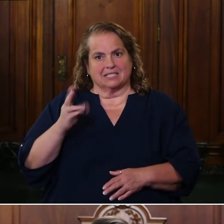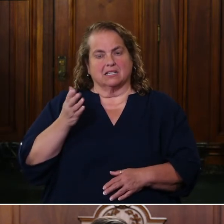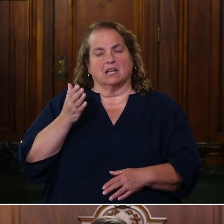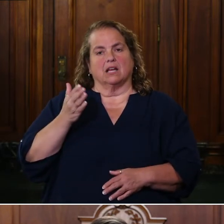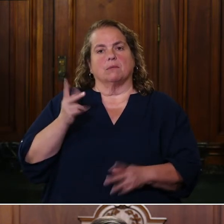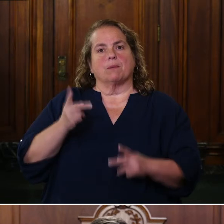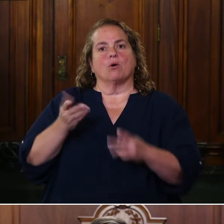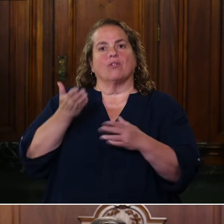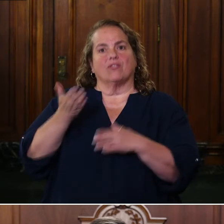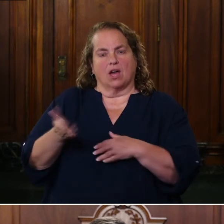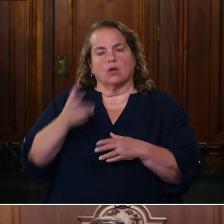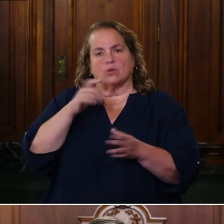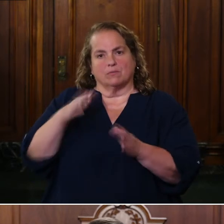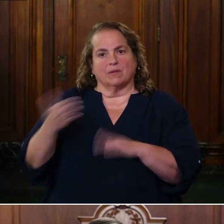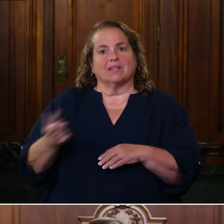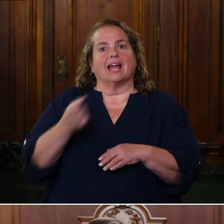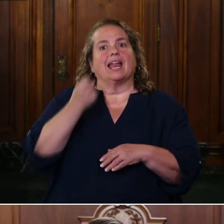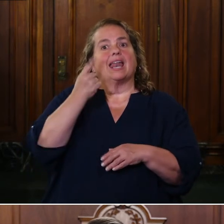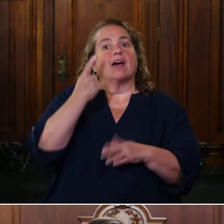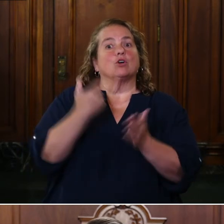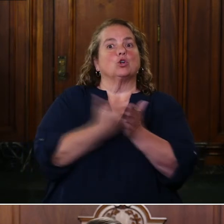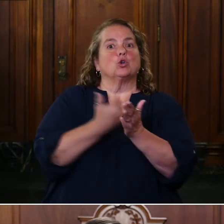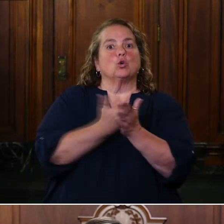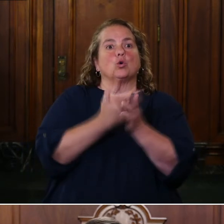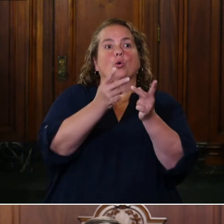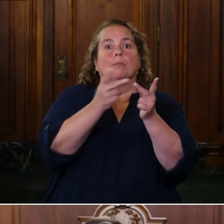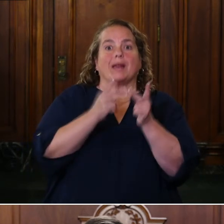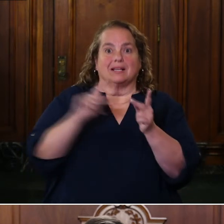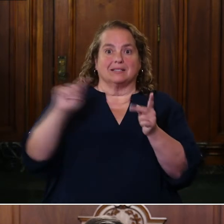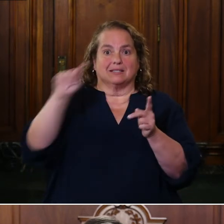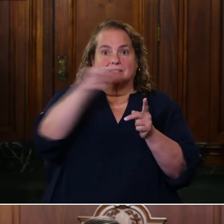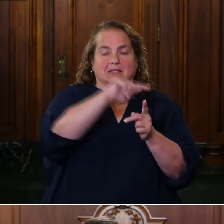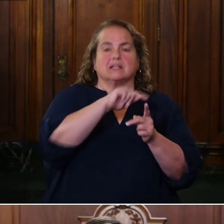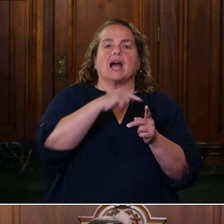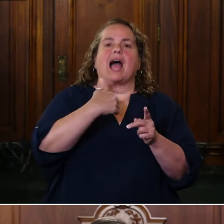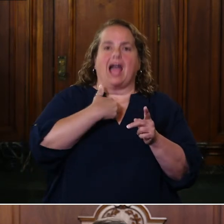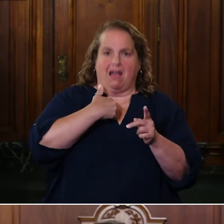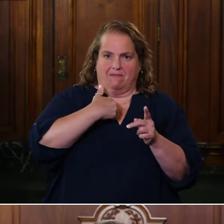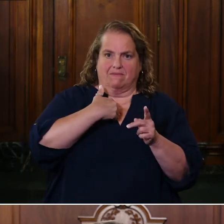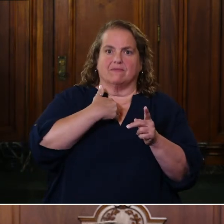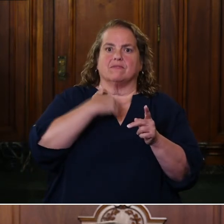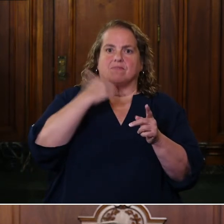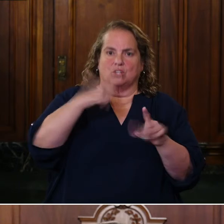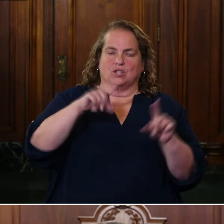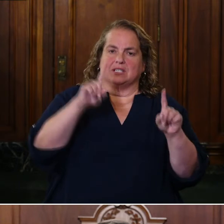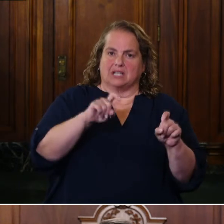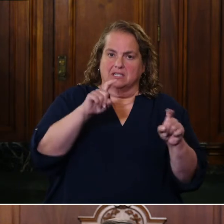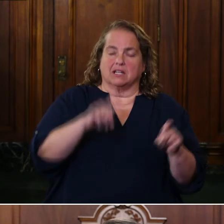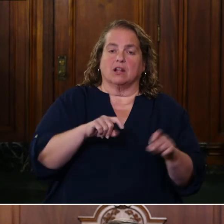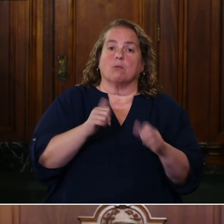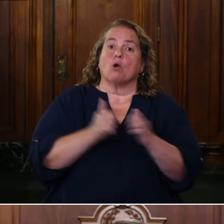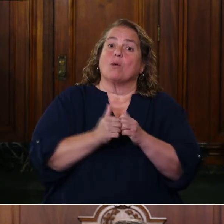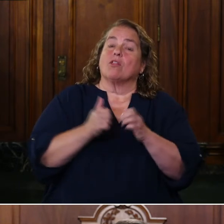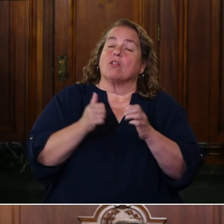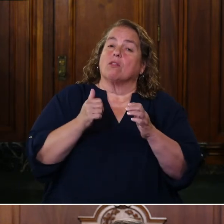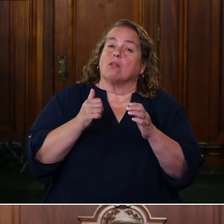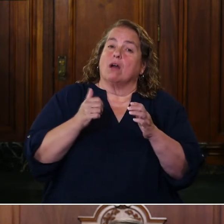have at least one positive. But I will say with the widespread testing that we are doing, we are